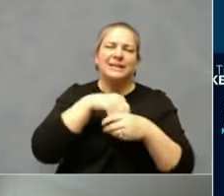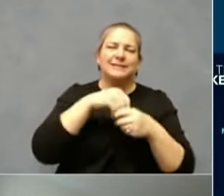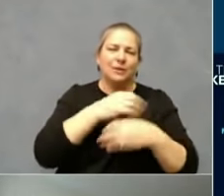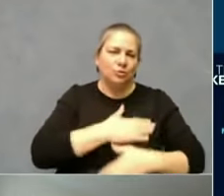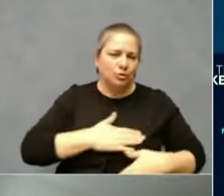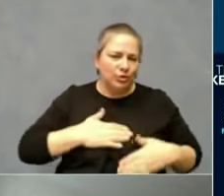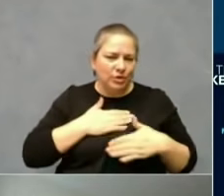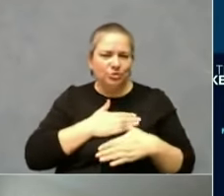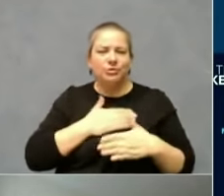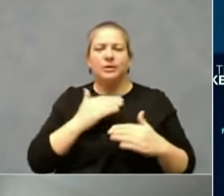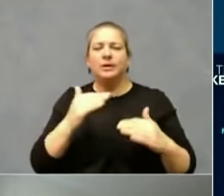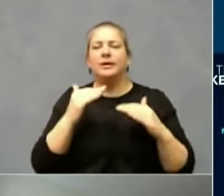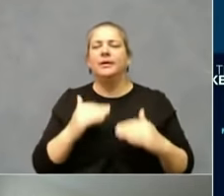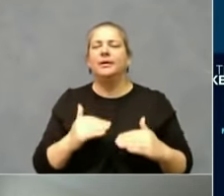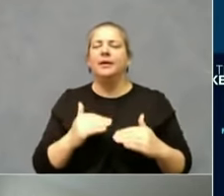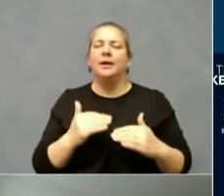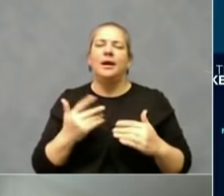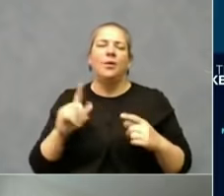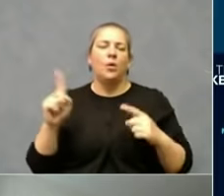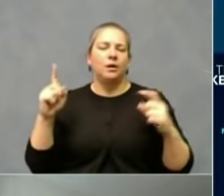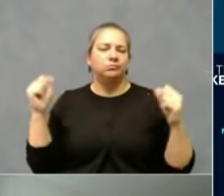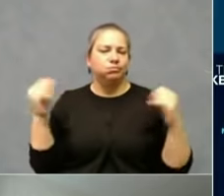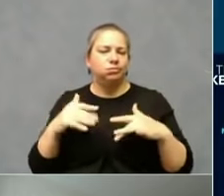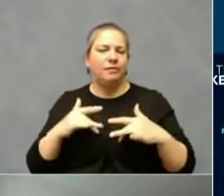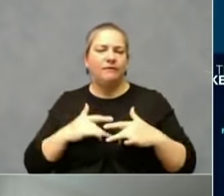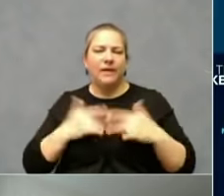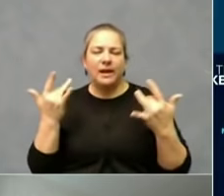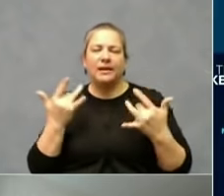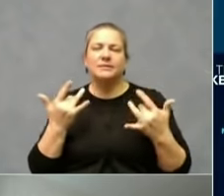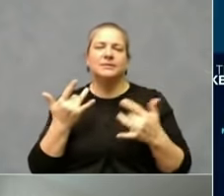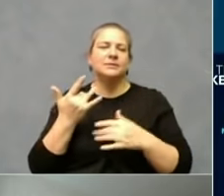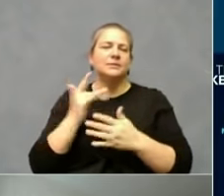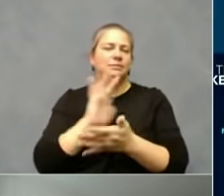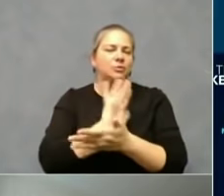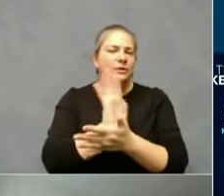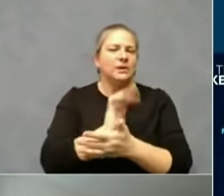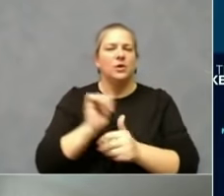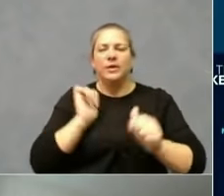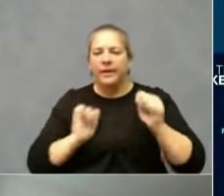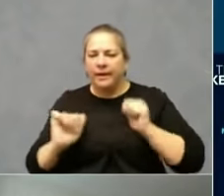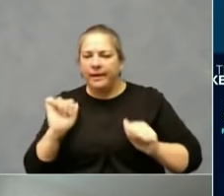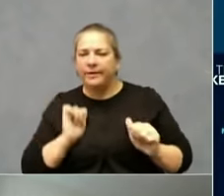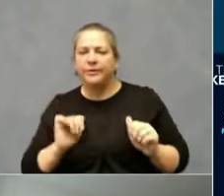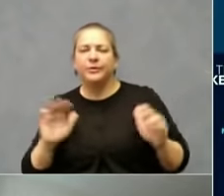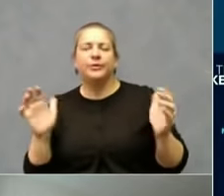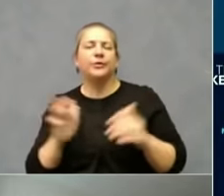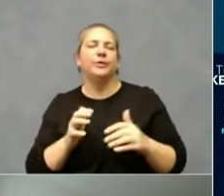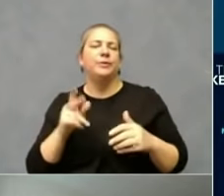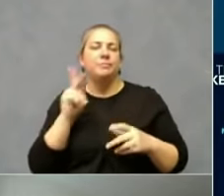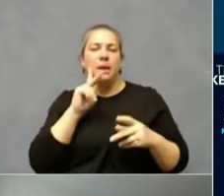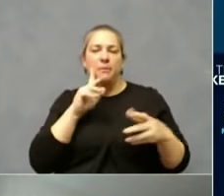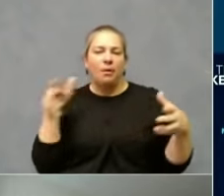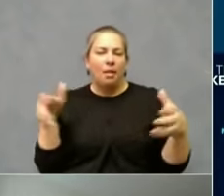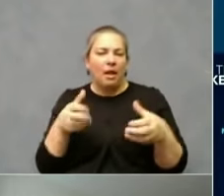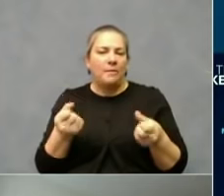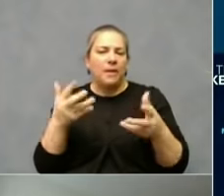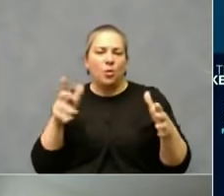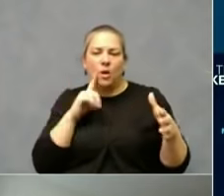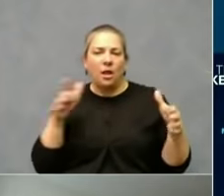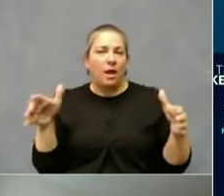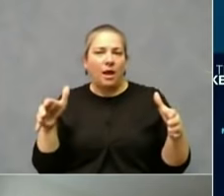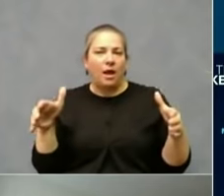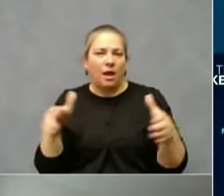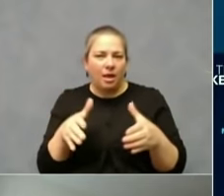social gatherings to eight people from a maximum of two households. There were certain restrictions on professional services at 33 percent